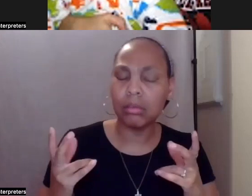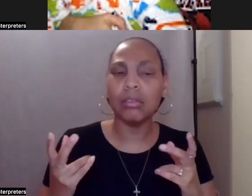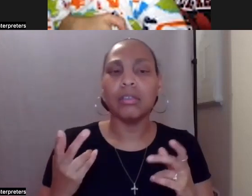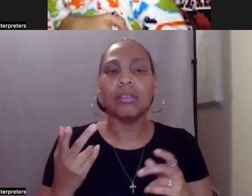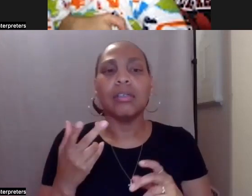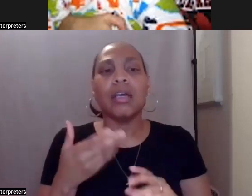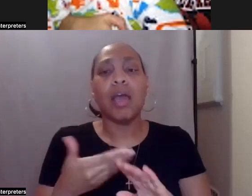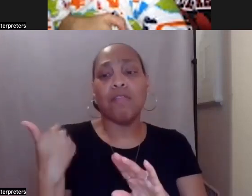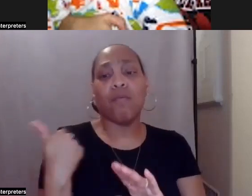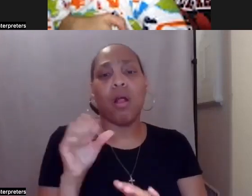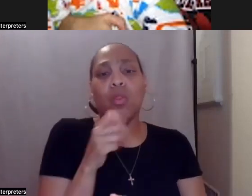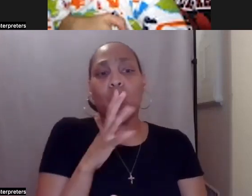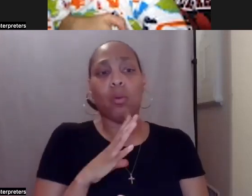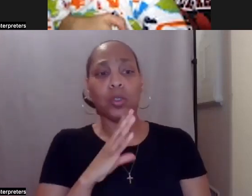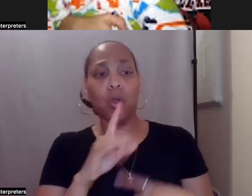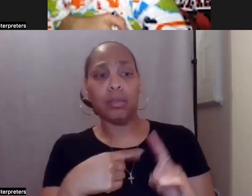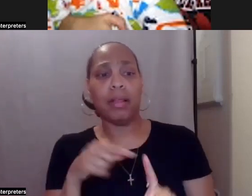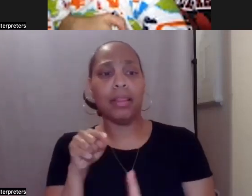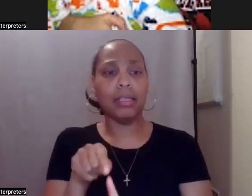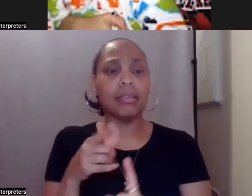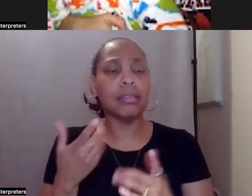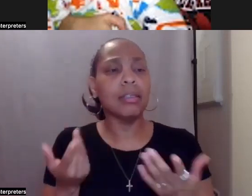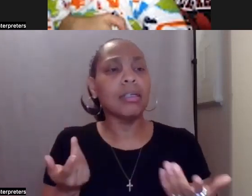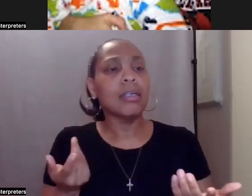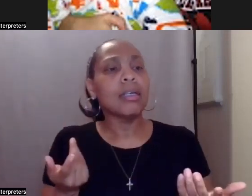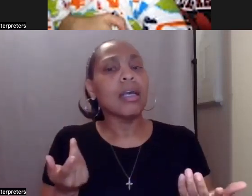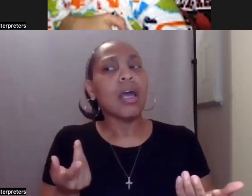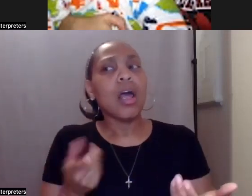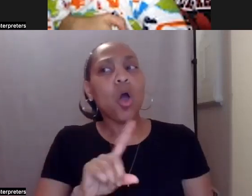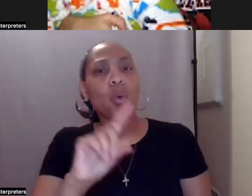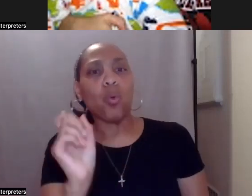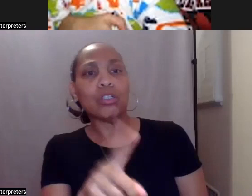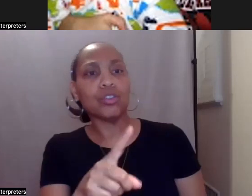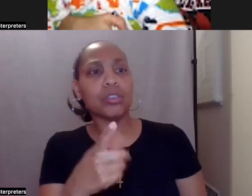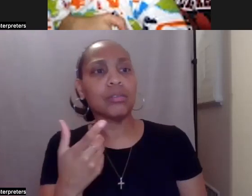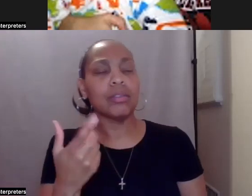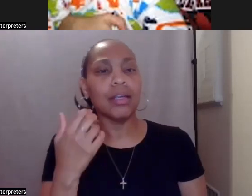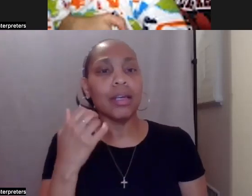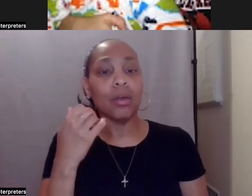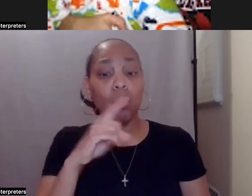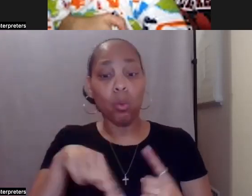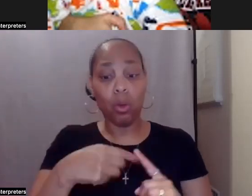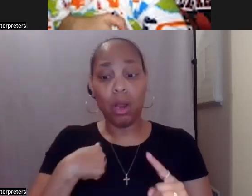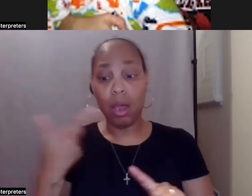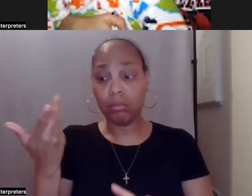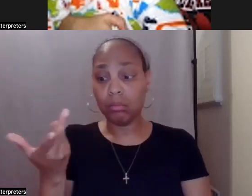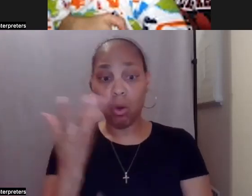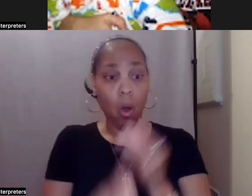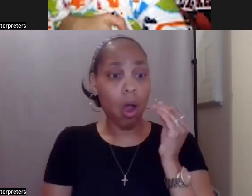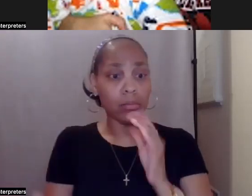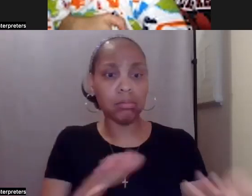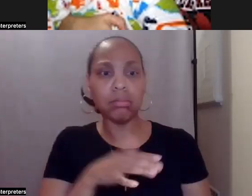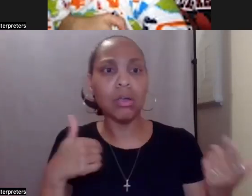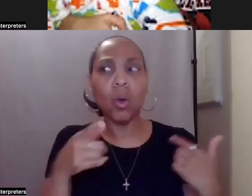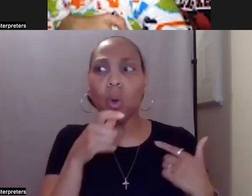about this with with Patty Kowalczyk, right? It's that the question is, who will support my loved one self-directing when I'm gone? What